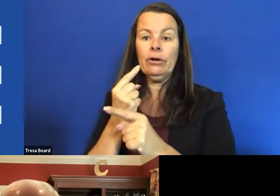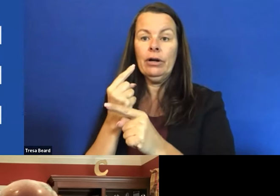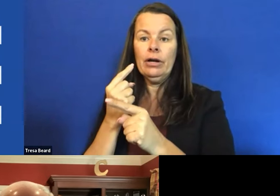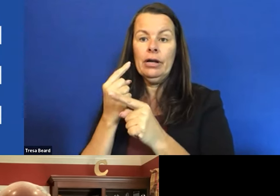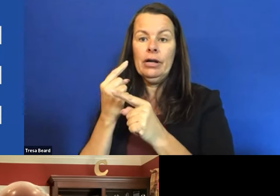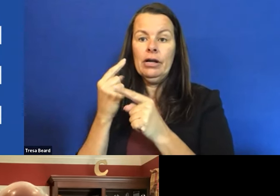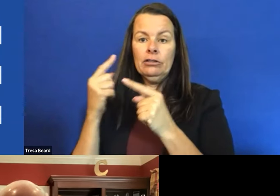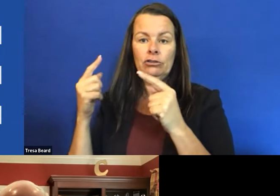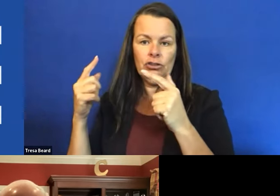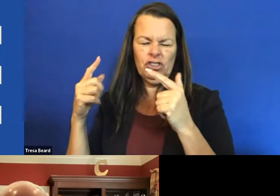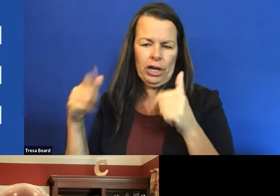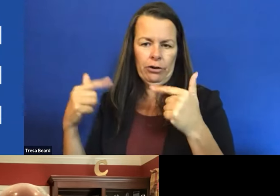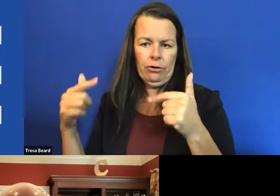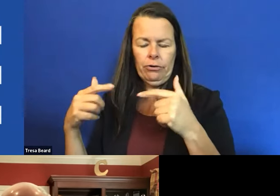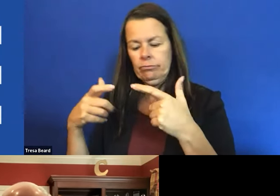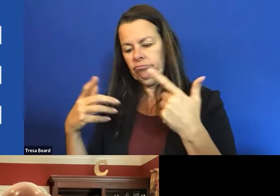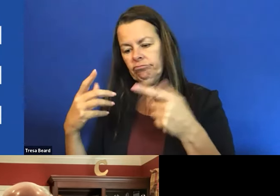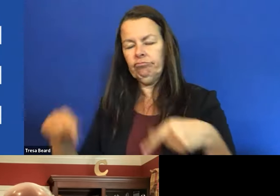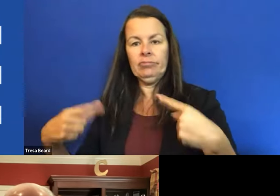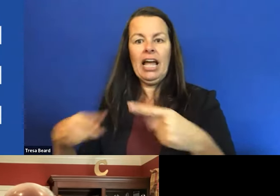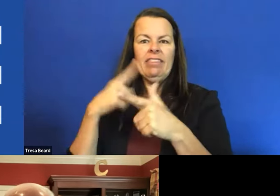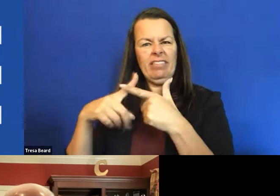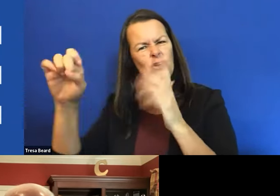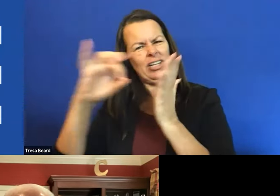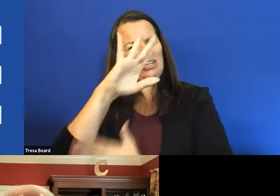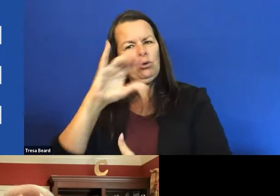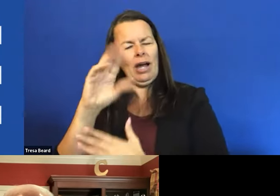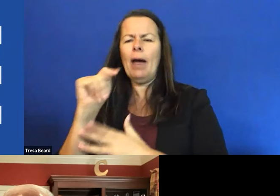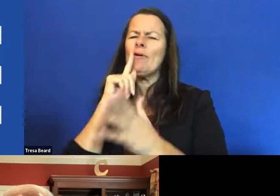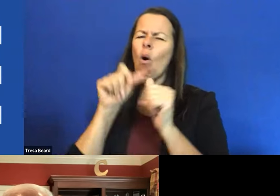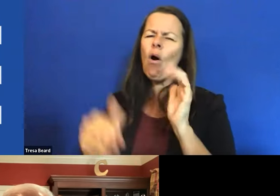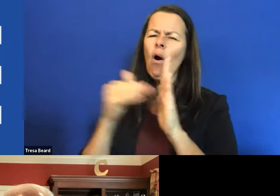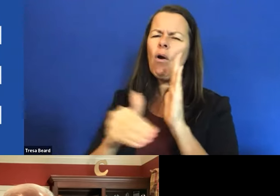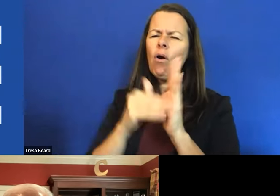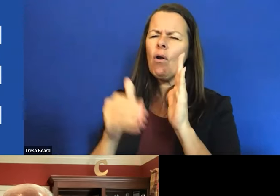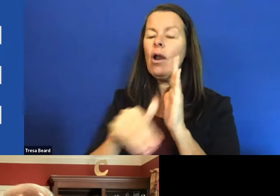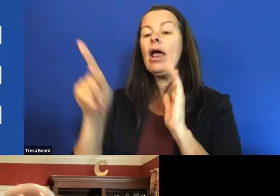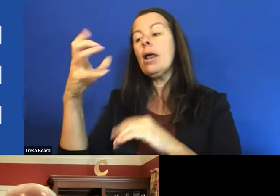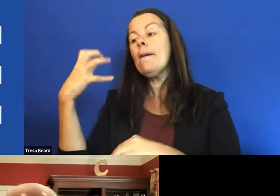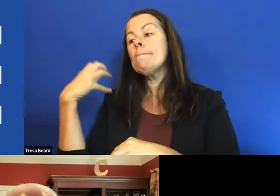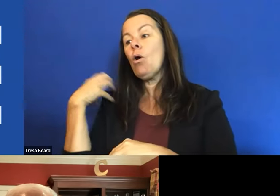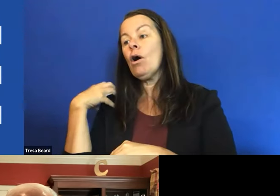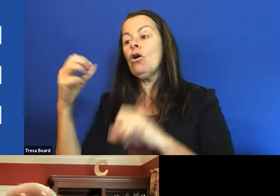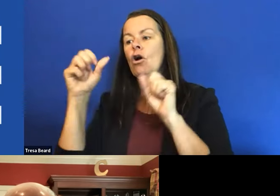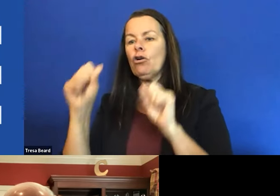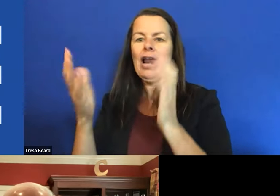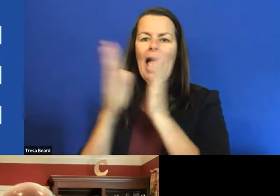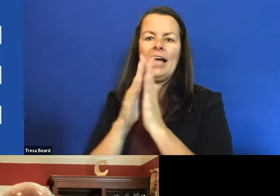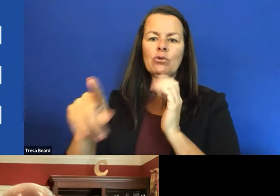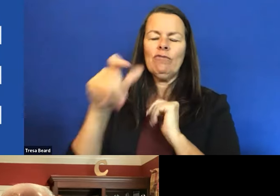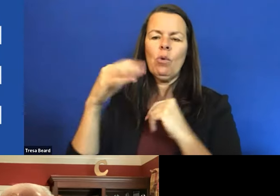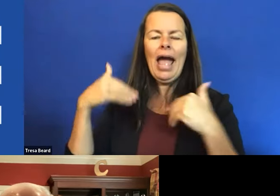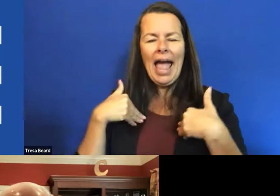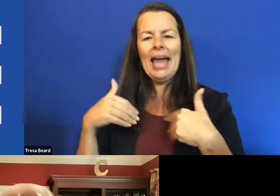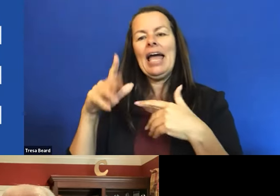or a nuisance. On and on and on a job, uh, uh, an employer could ask you if you had an epilepsy and deny you a job